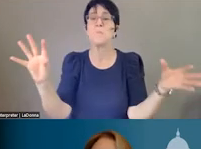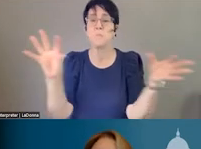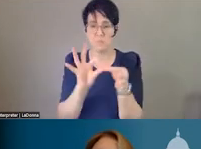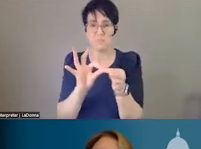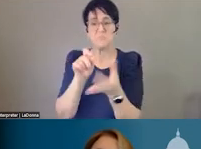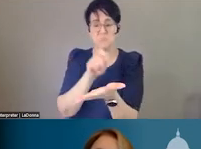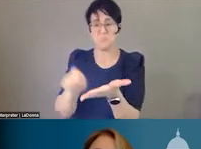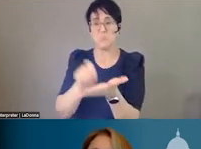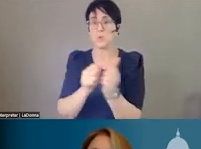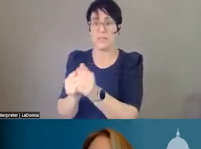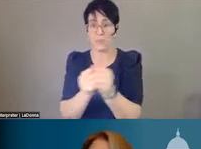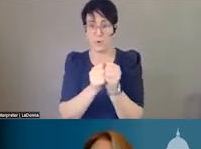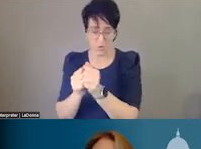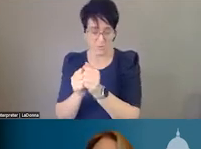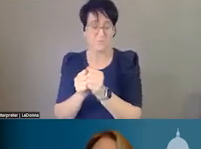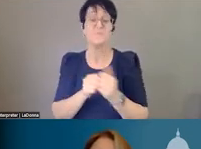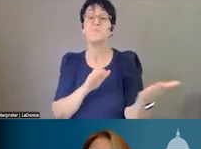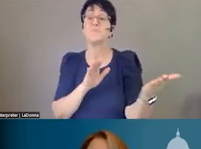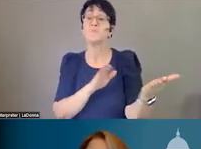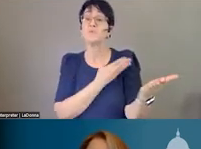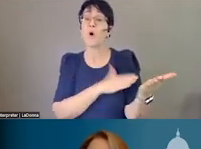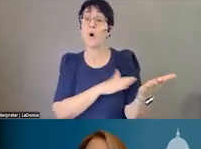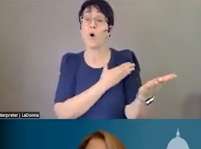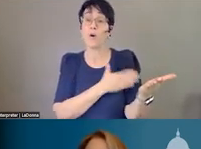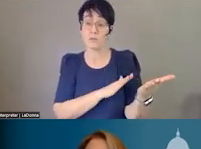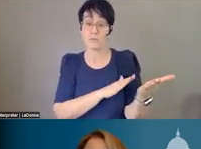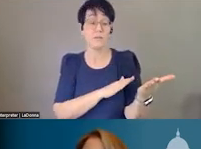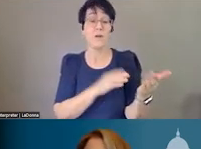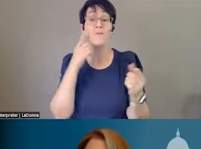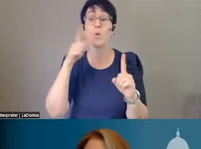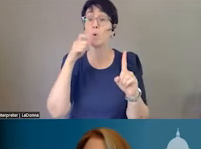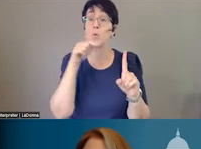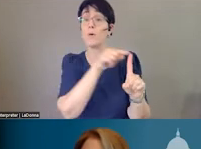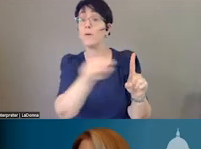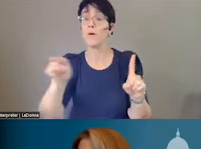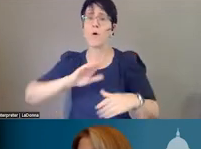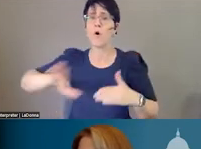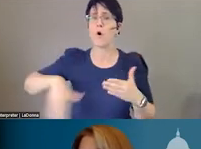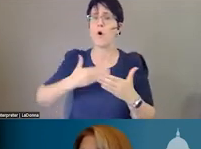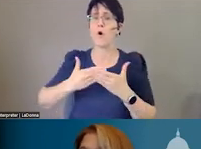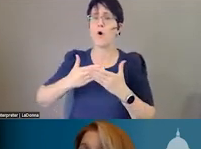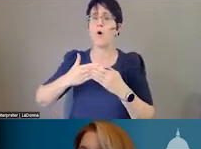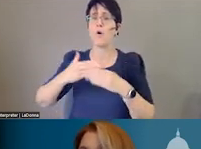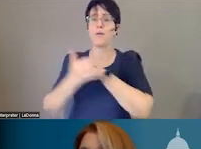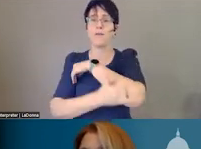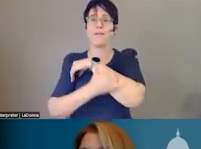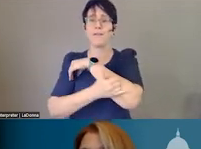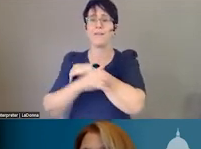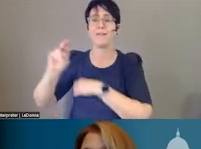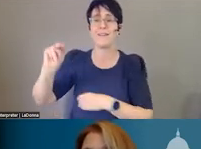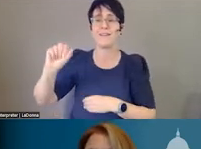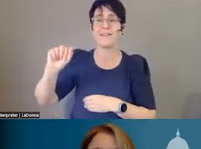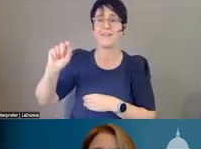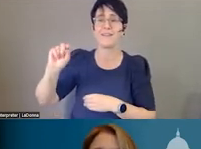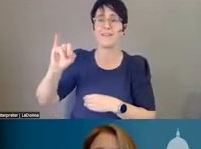it is a song that was written to be understood by people of all nations. So I don't know. Are you ready for the first